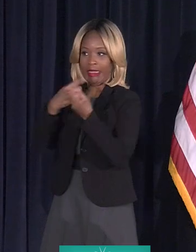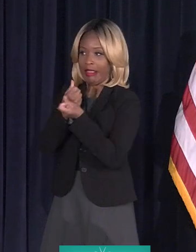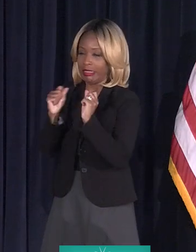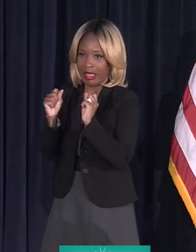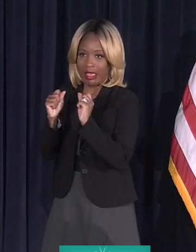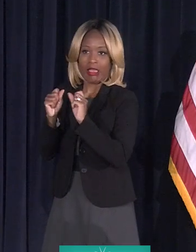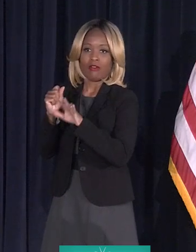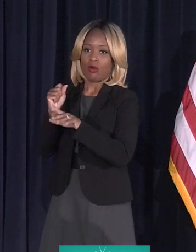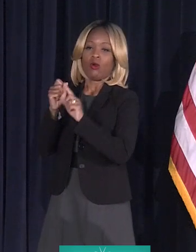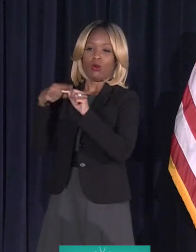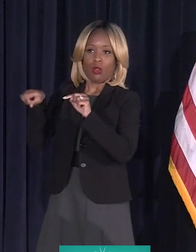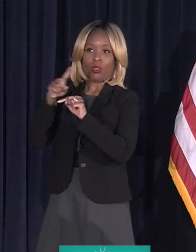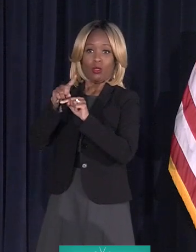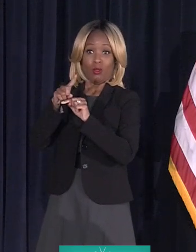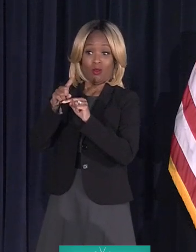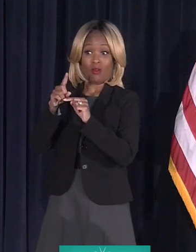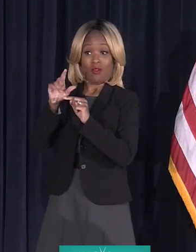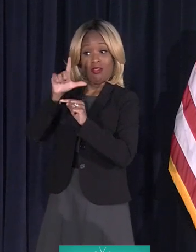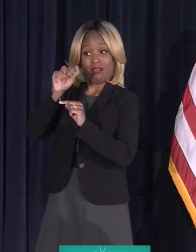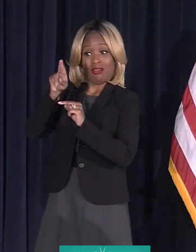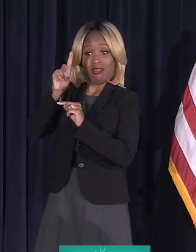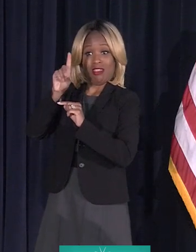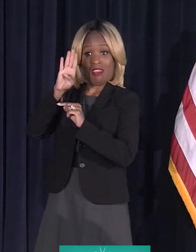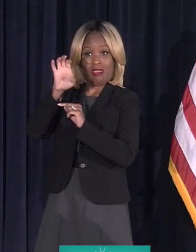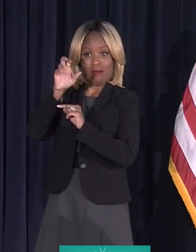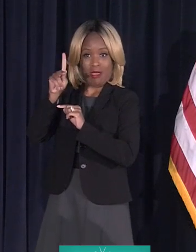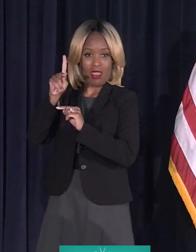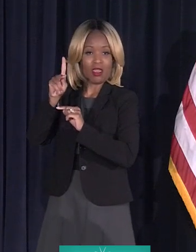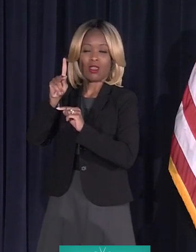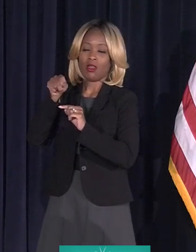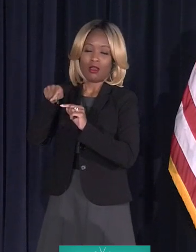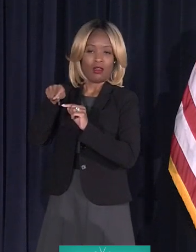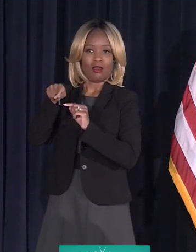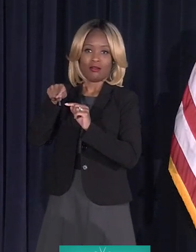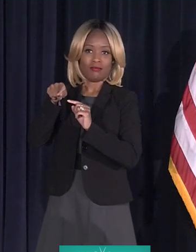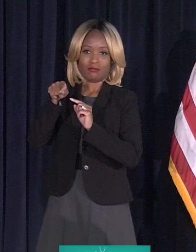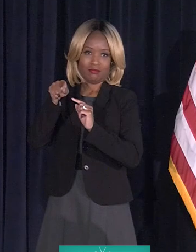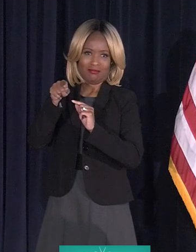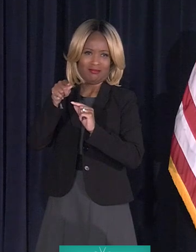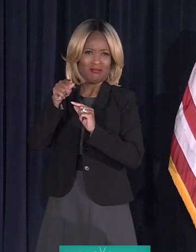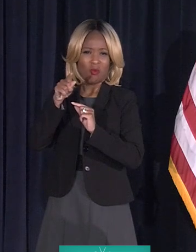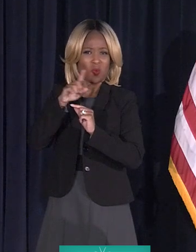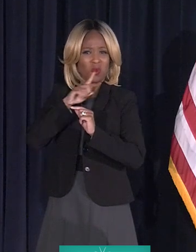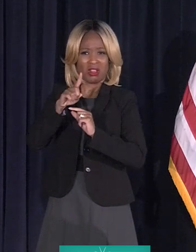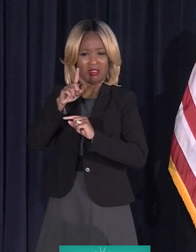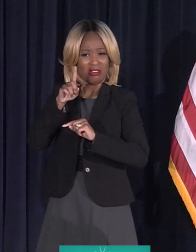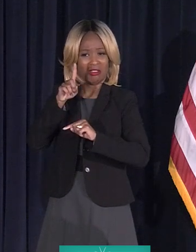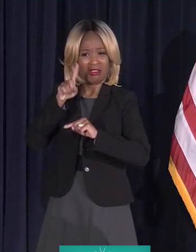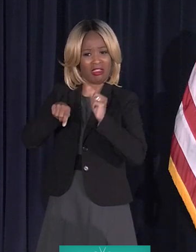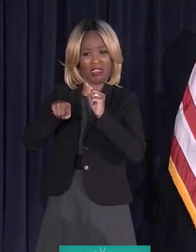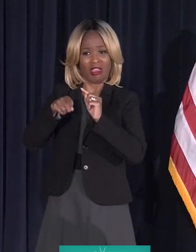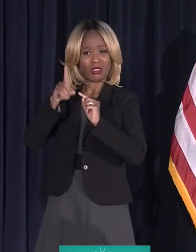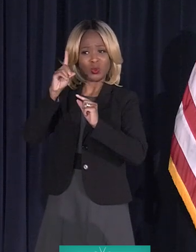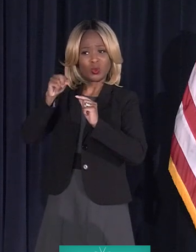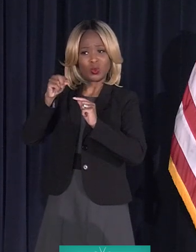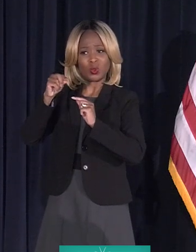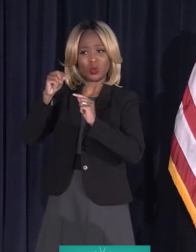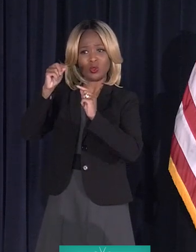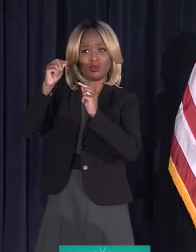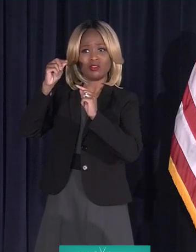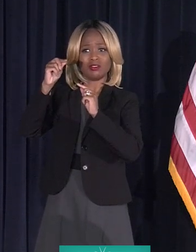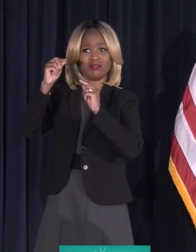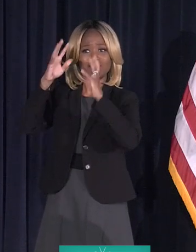the blight. The land bank has certainly was never well equipped to run demolitions. The federal rules